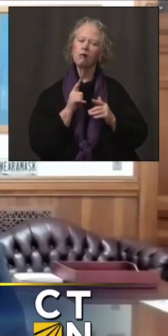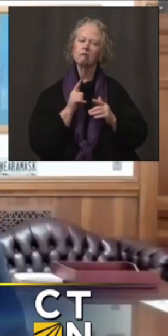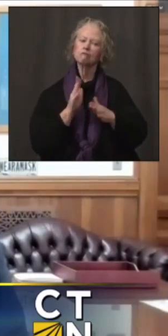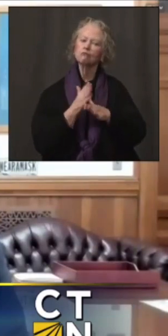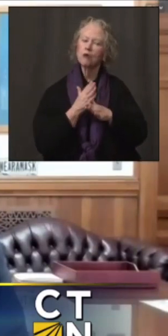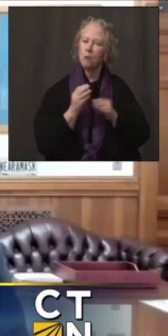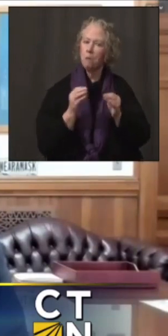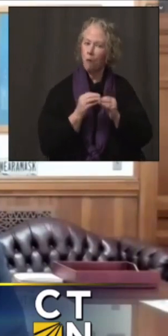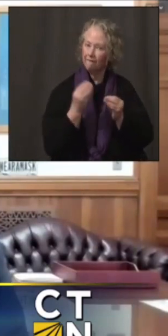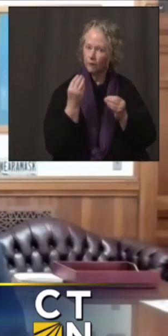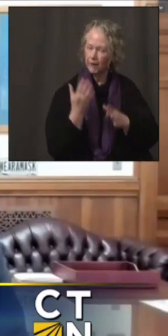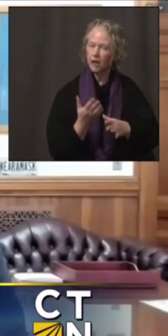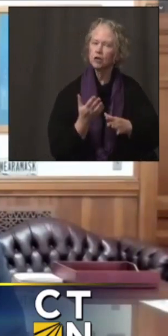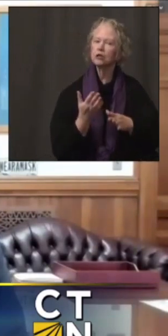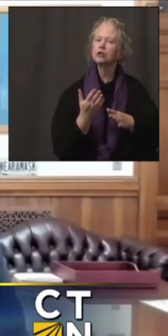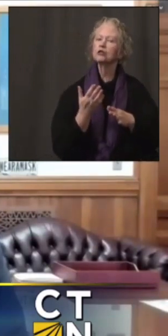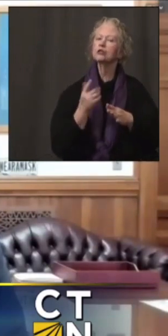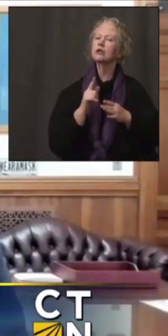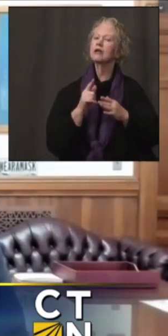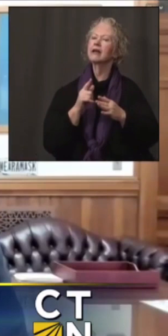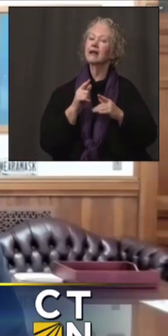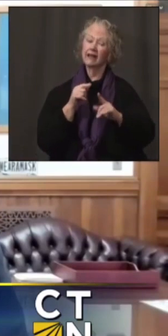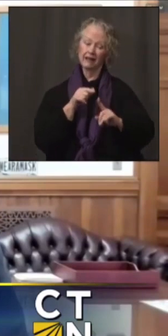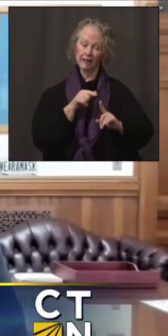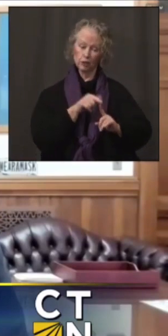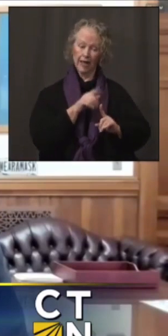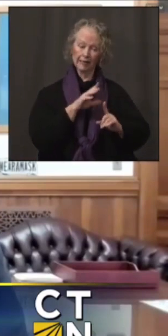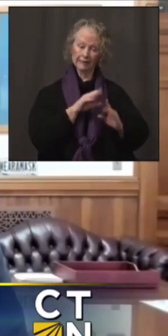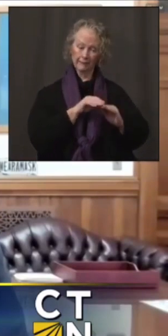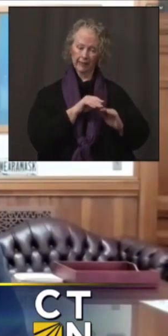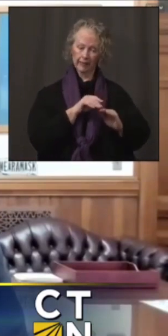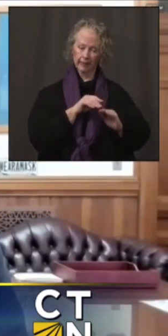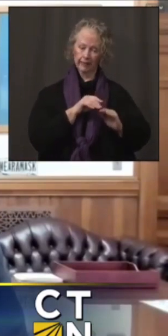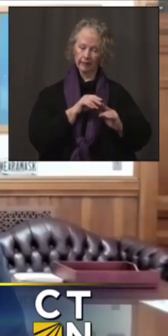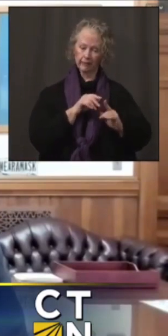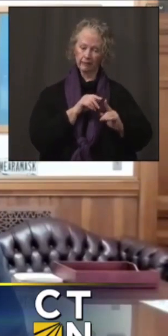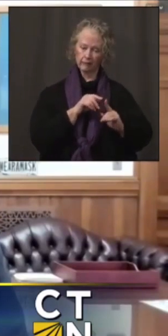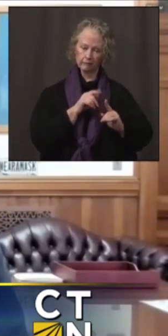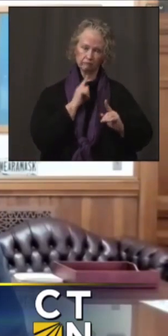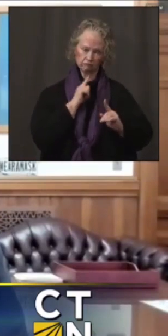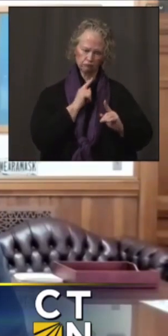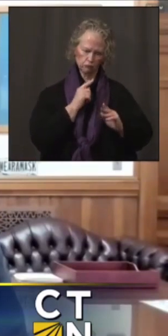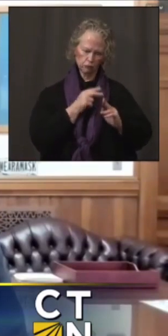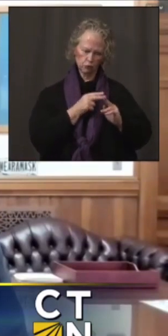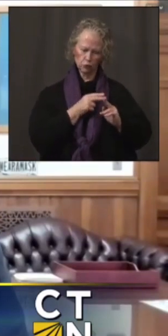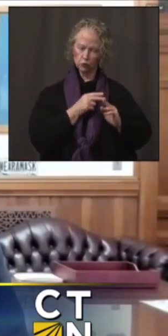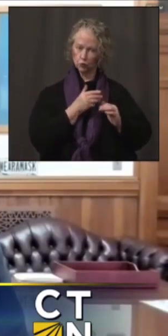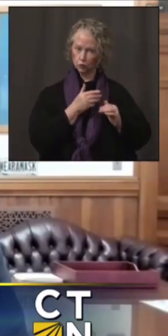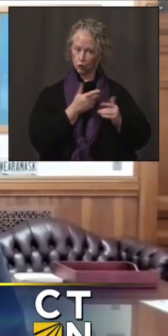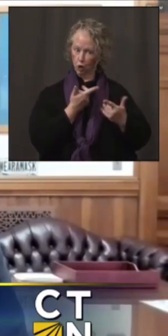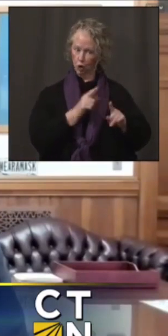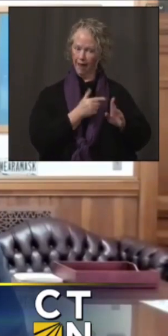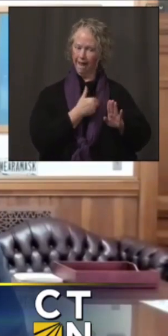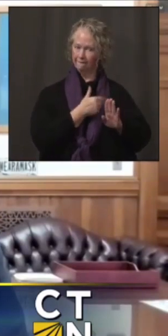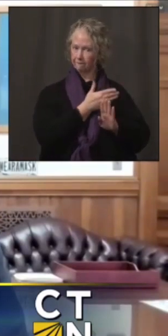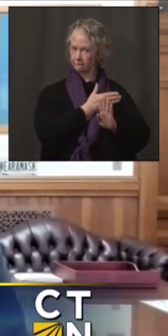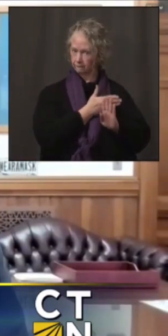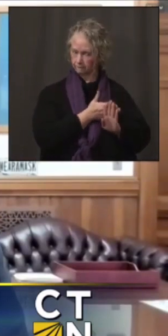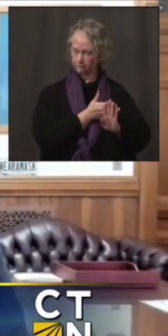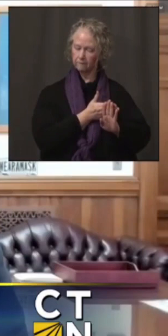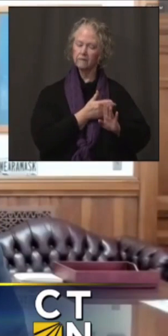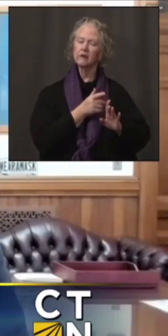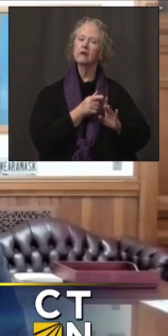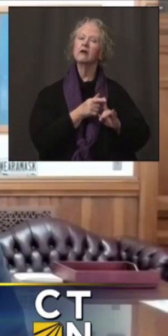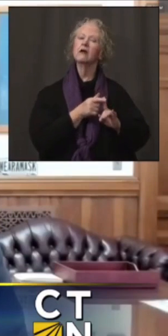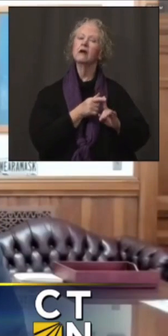uh, as a follow-up meeting to the one that she's already has occurred. Um, Dr. Gifford's already occurred with, uh, Glenn Lungarini and